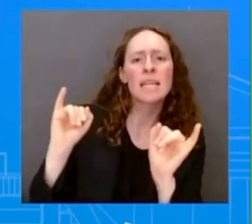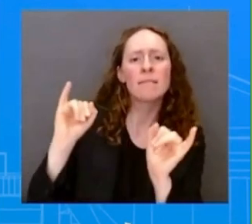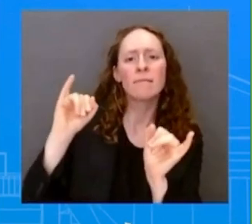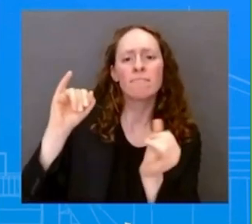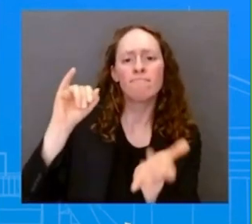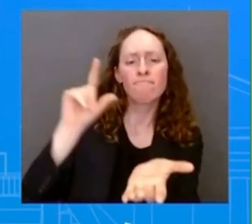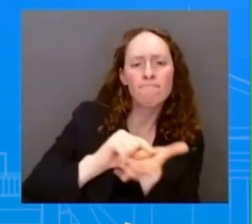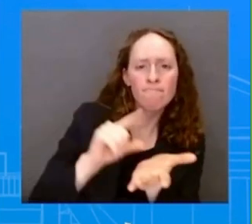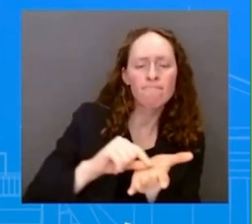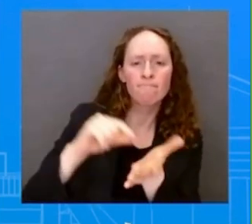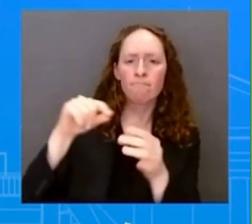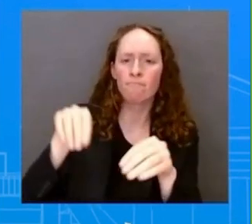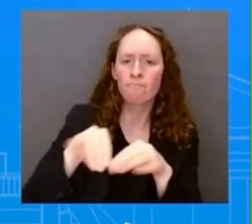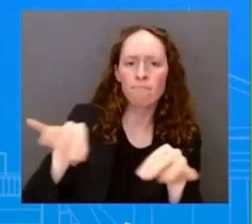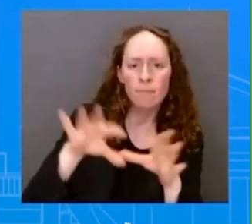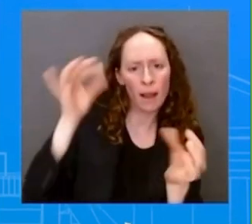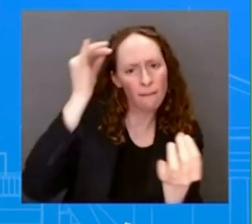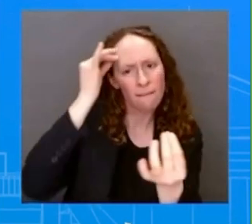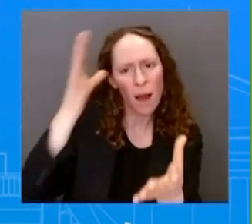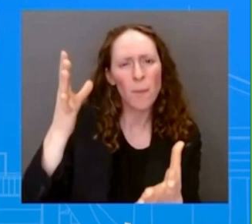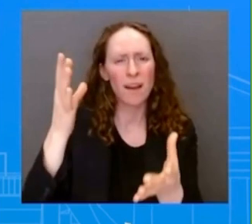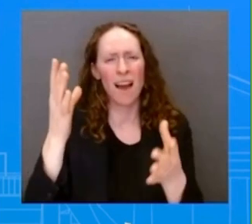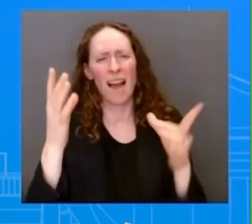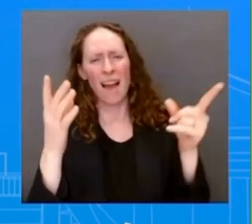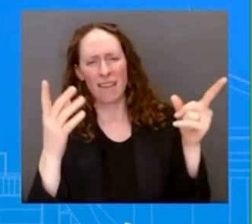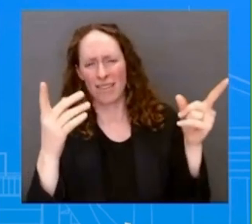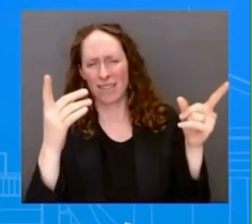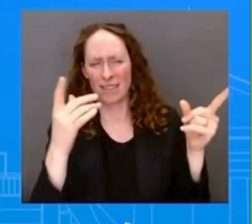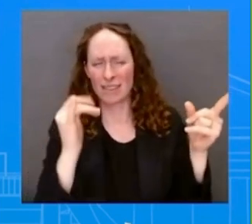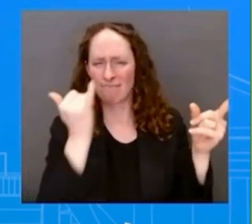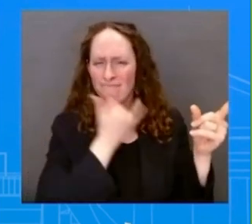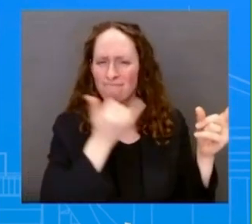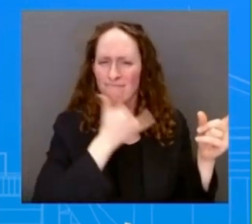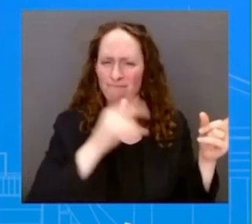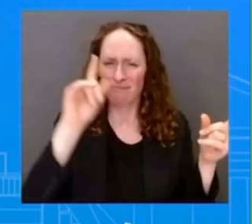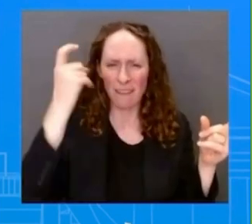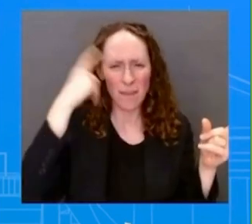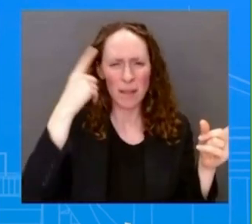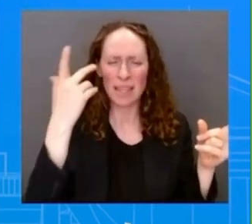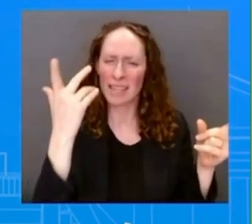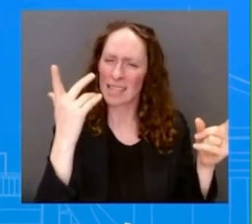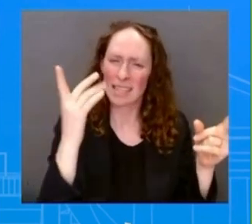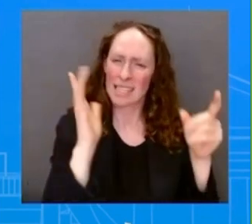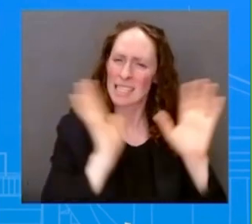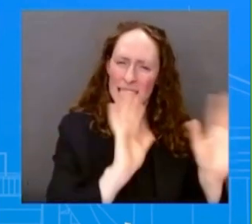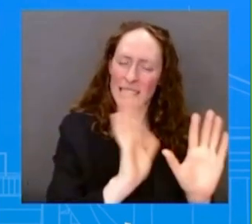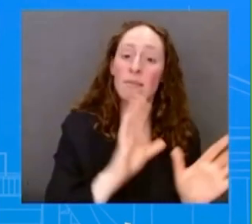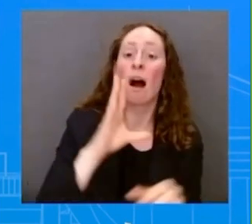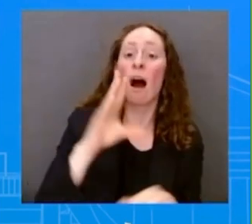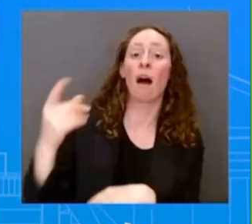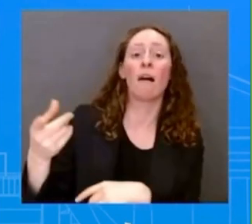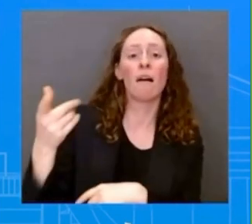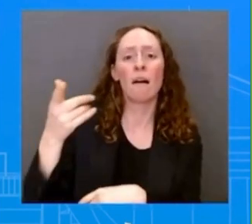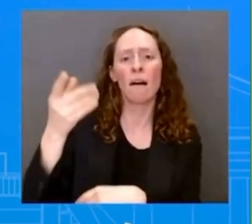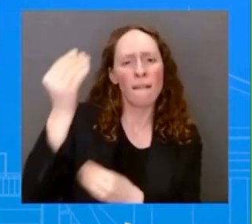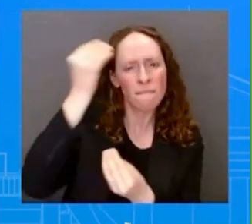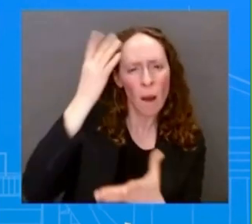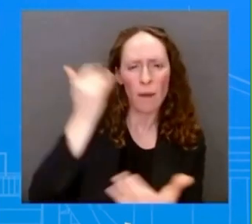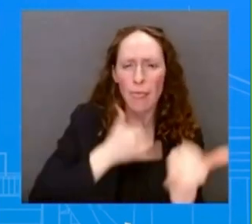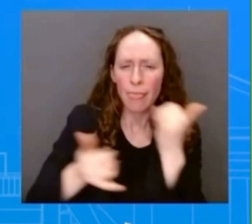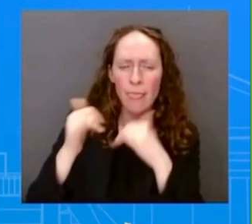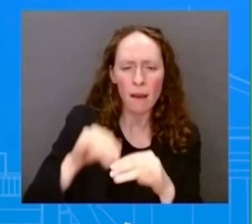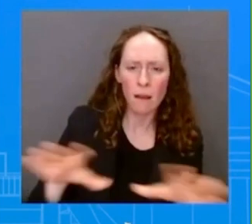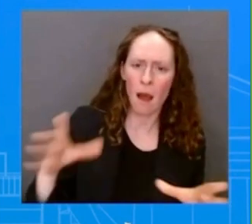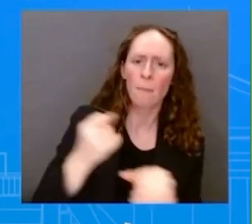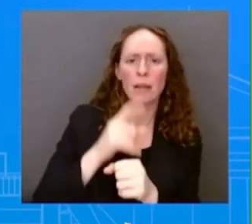elections and ensure that technology works for and not against democratic societies. The United States is also making a series of announcements